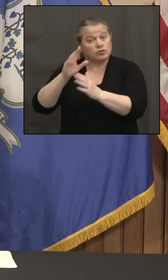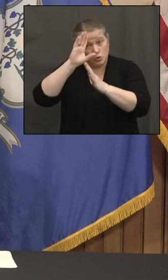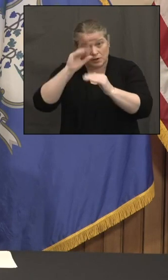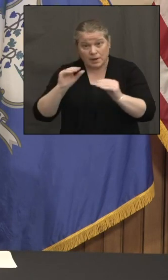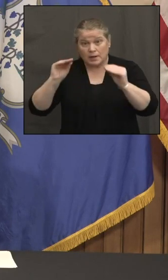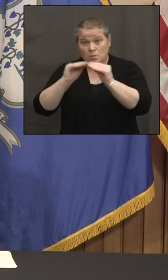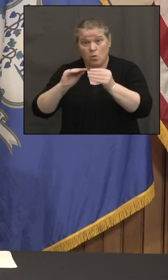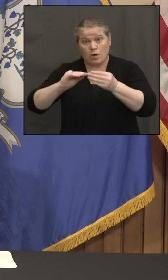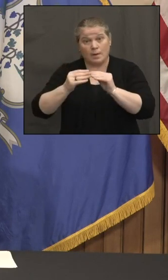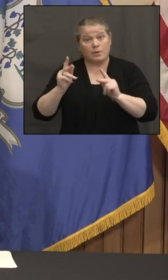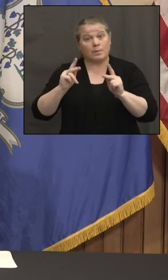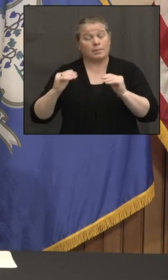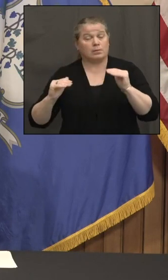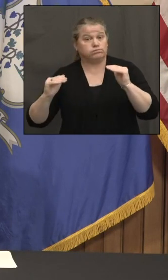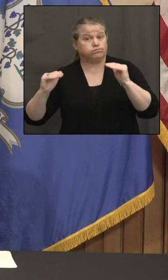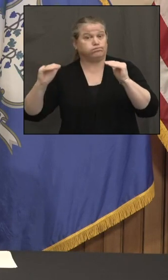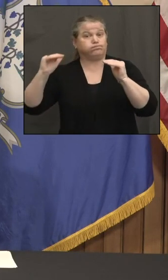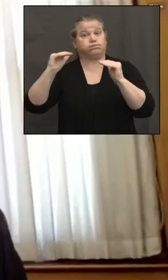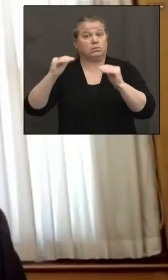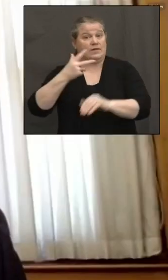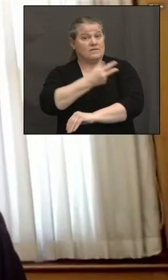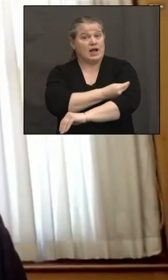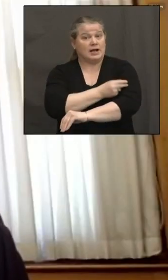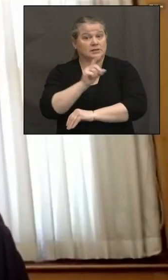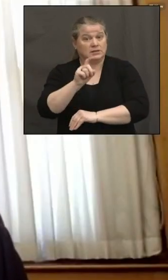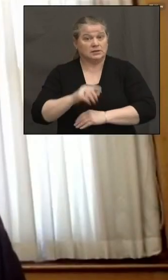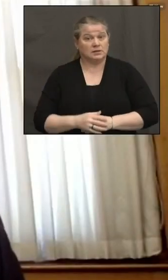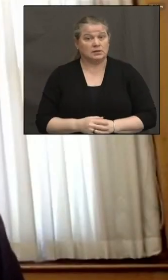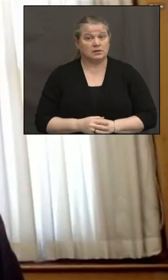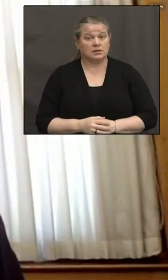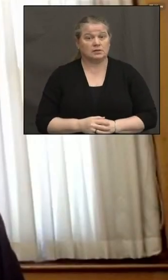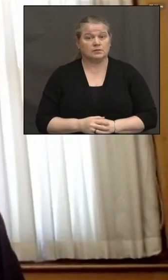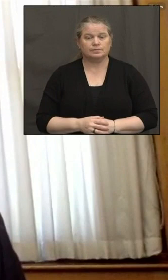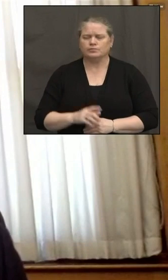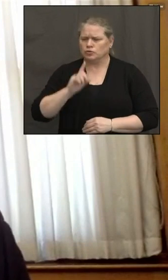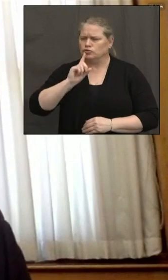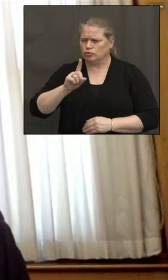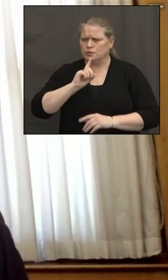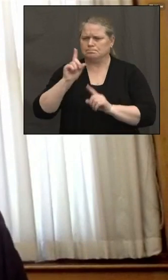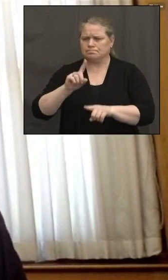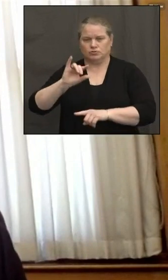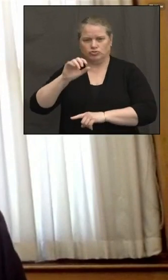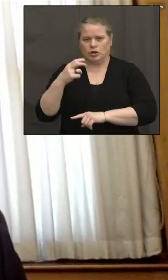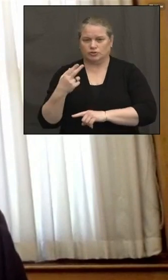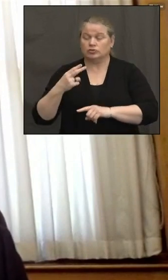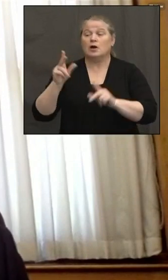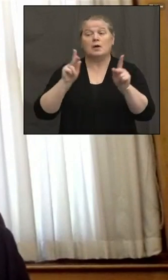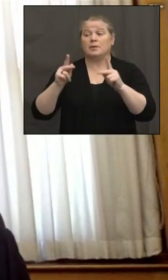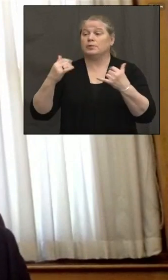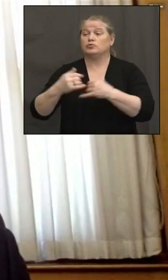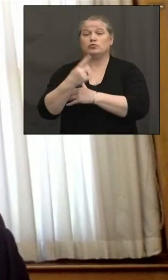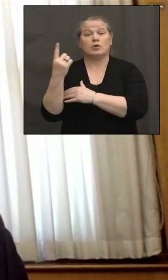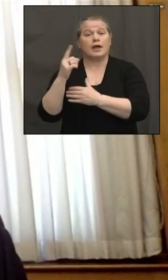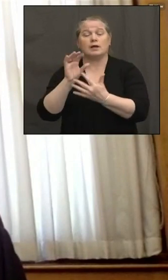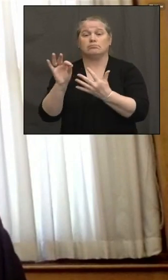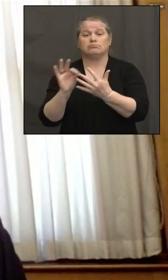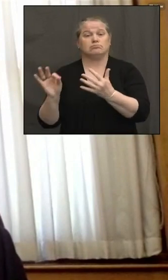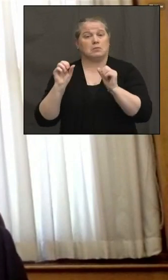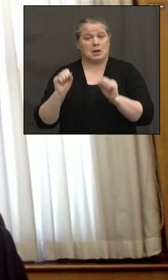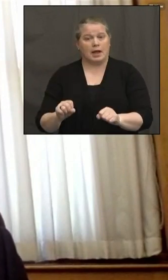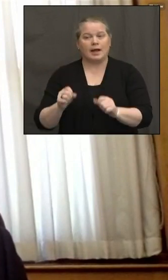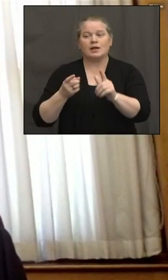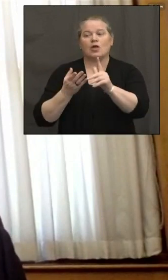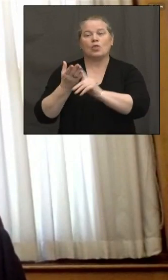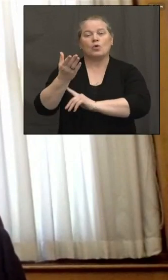Sure. Well, a couple of things. First of all, people have the choice today in terms of which vaccine. It's made visible in the reservation